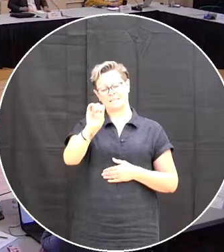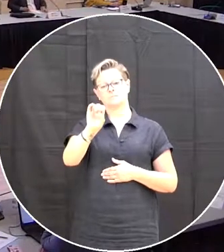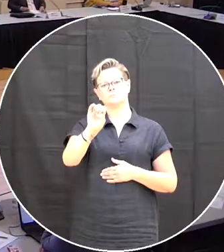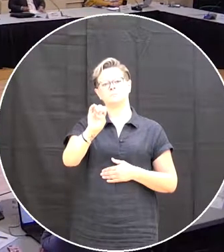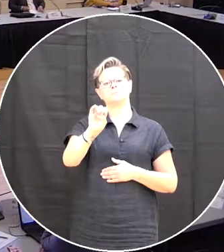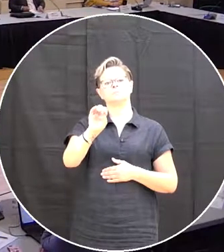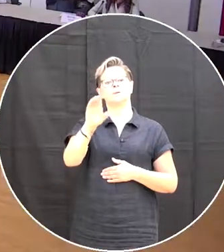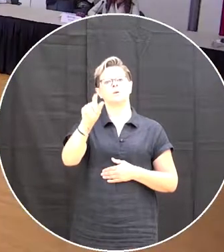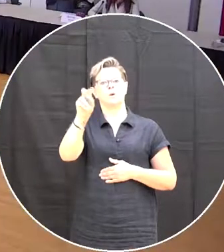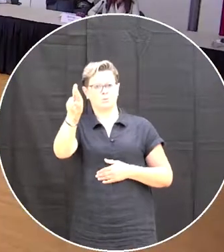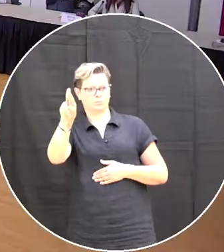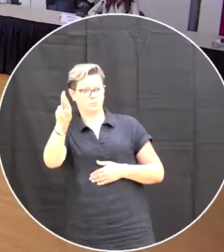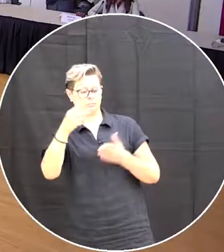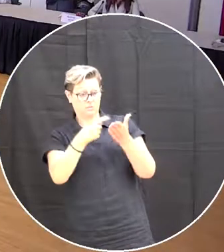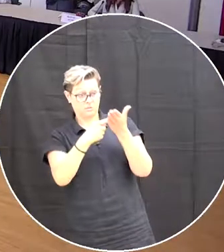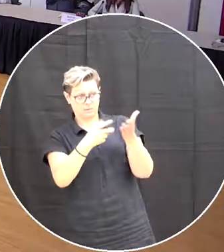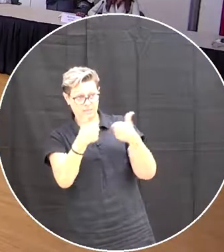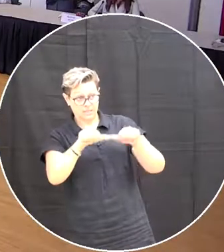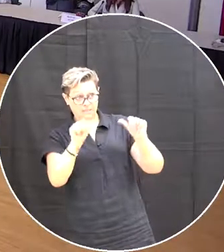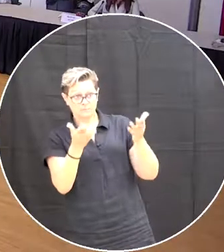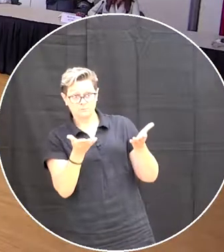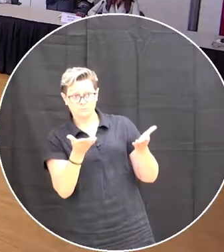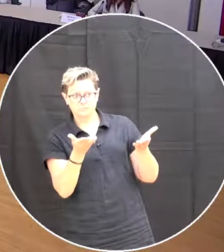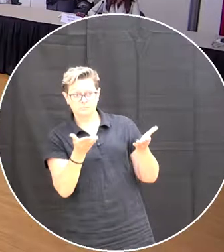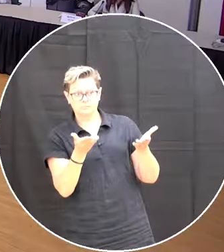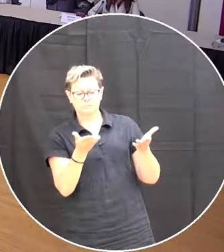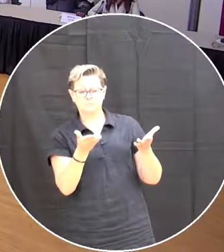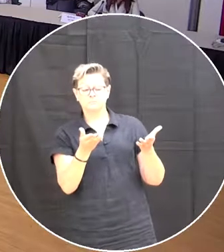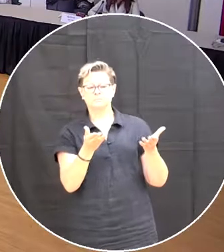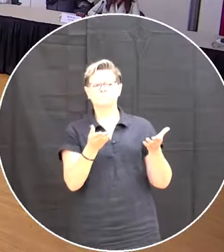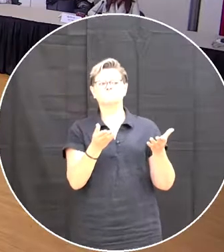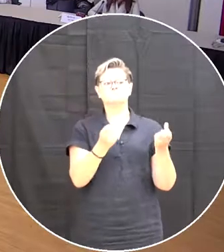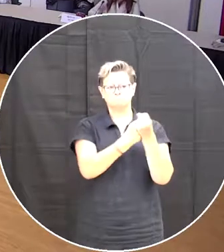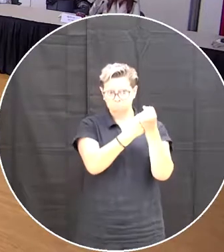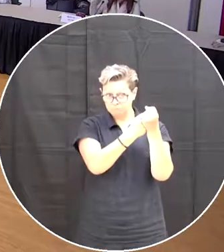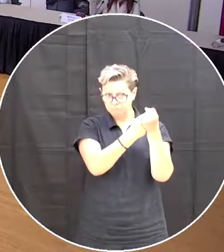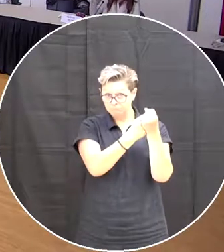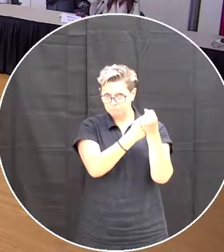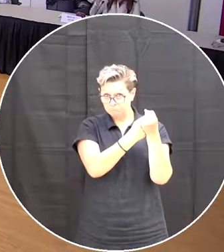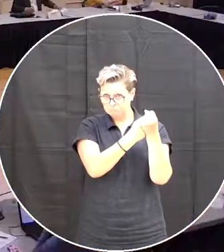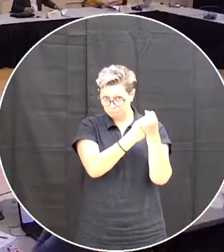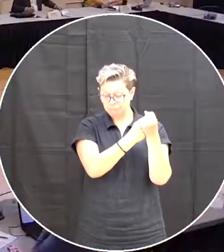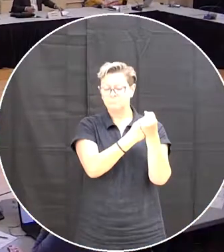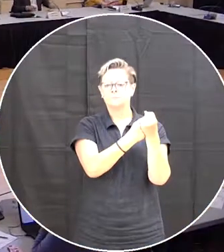carter discussion hearing none all in favor those against